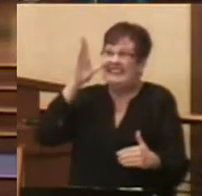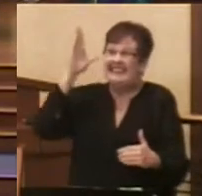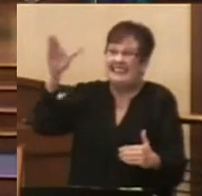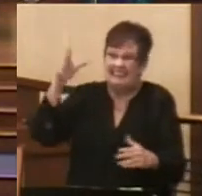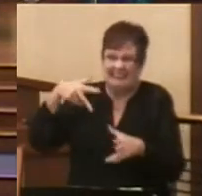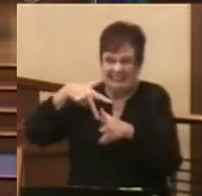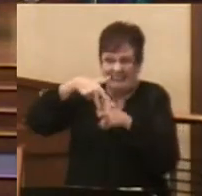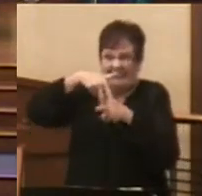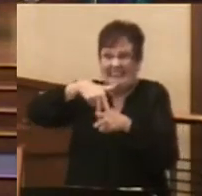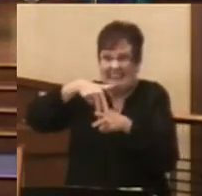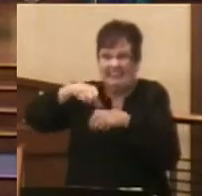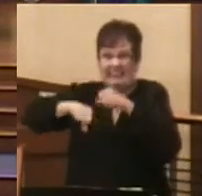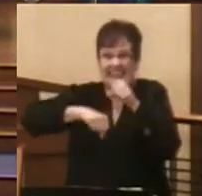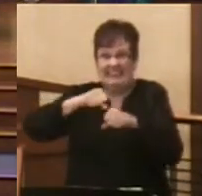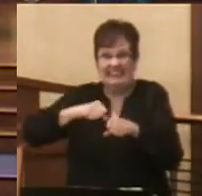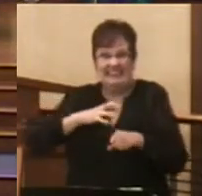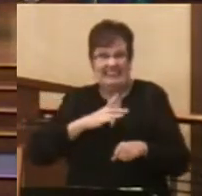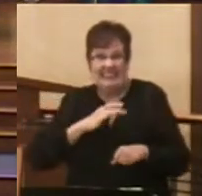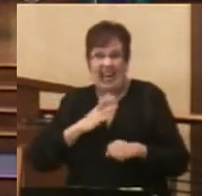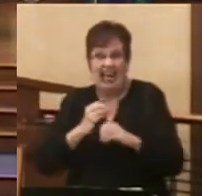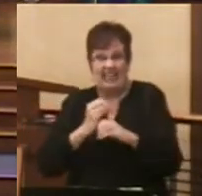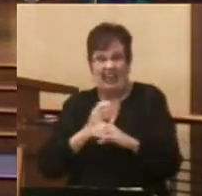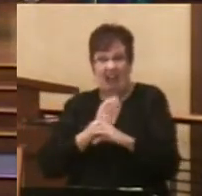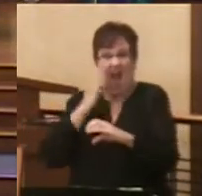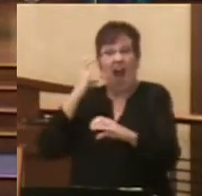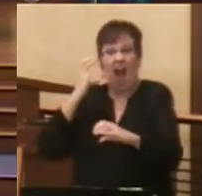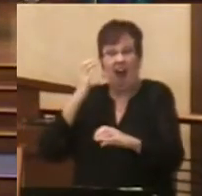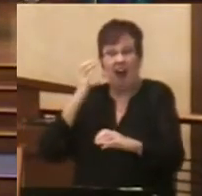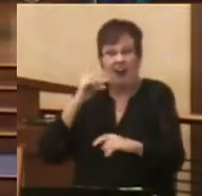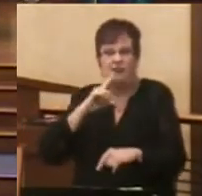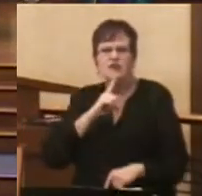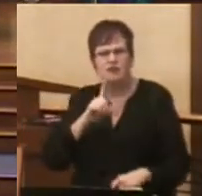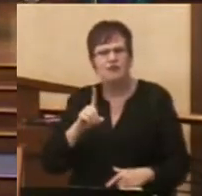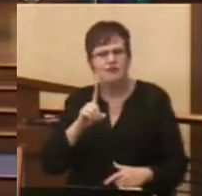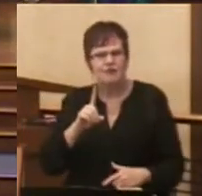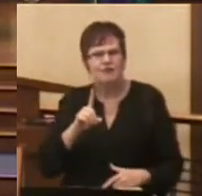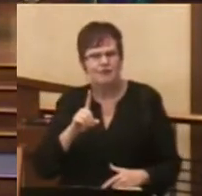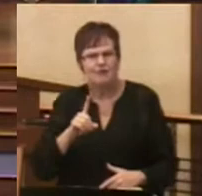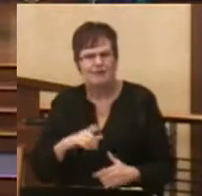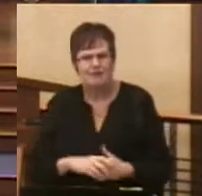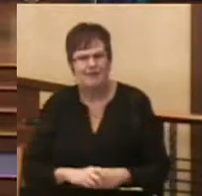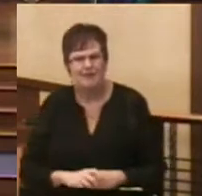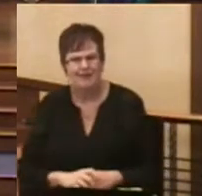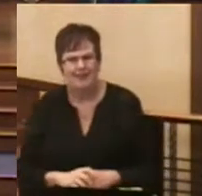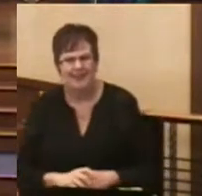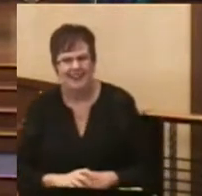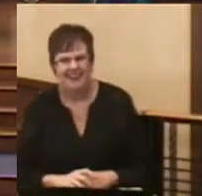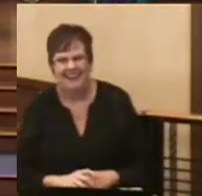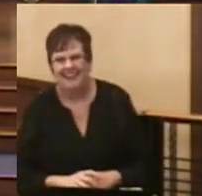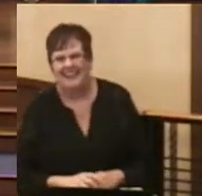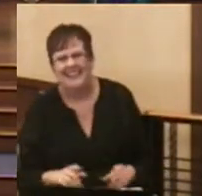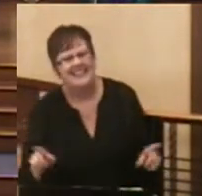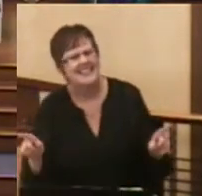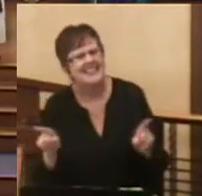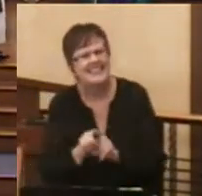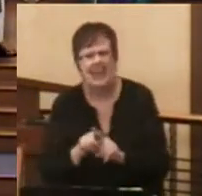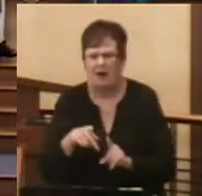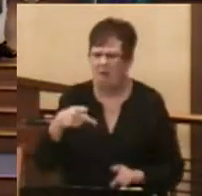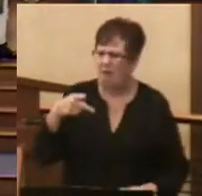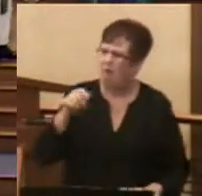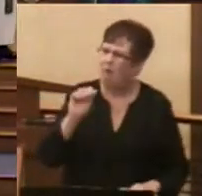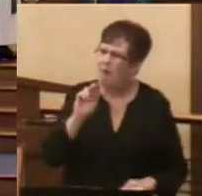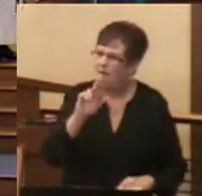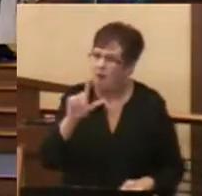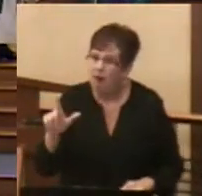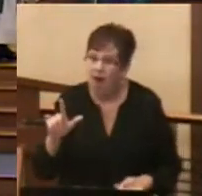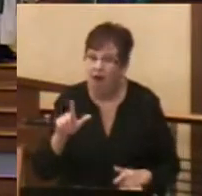bicycle and even a car? Surely that's the case. In the same way, Paul in Ephesians